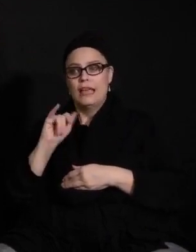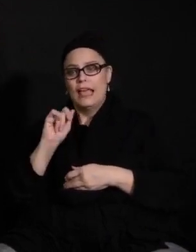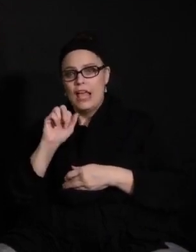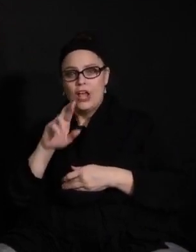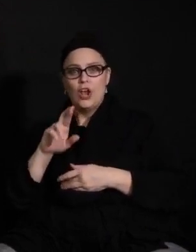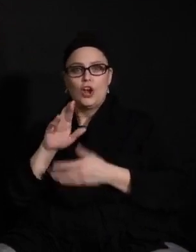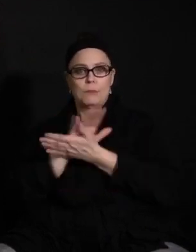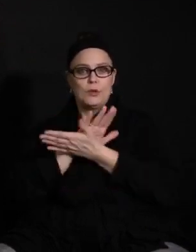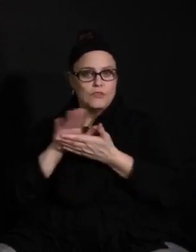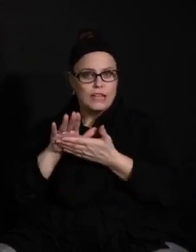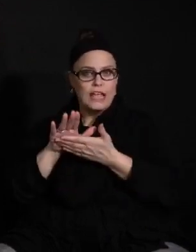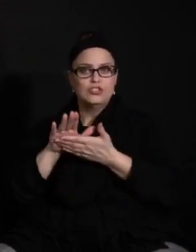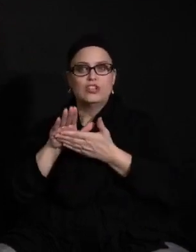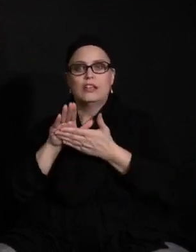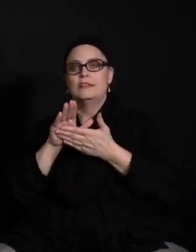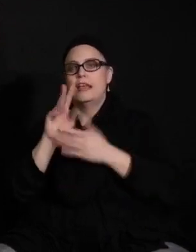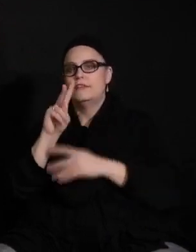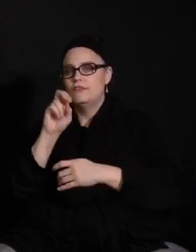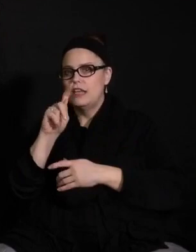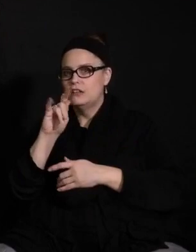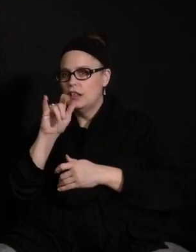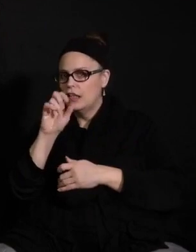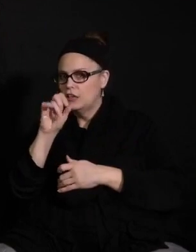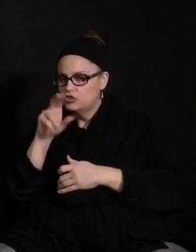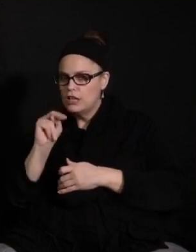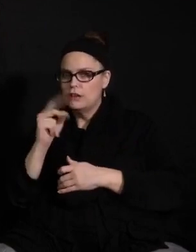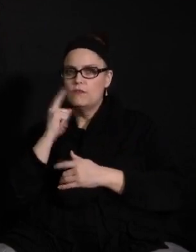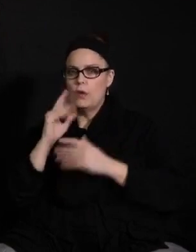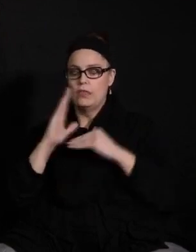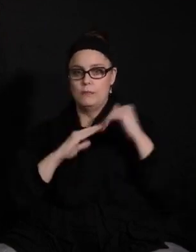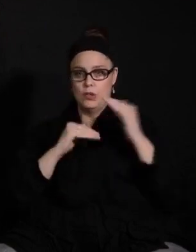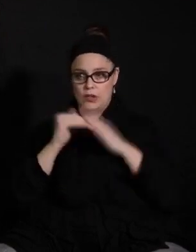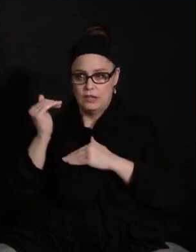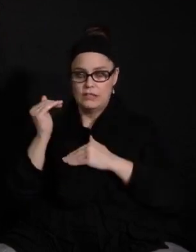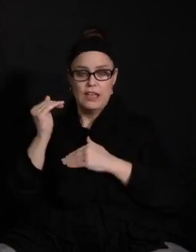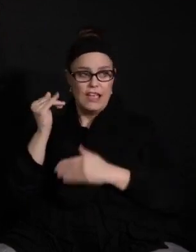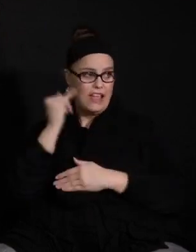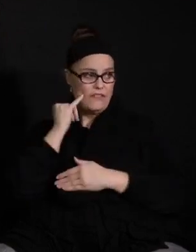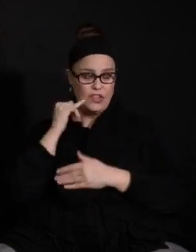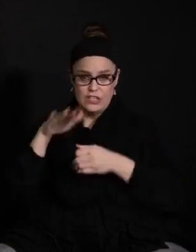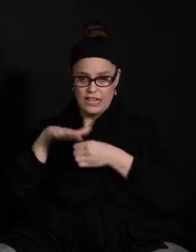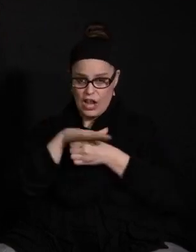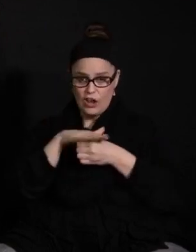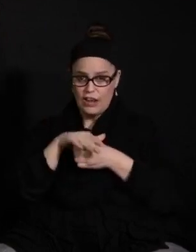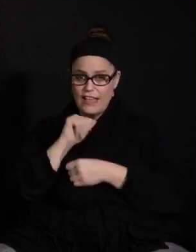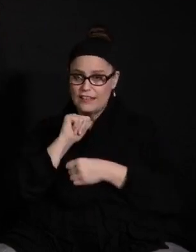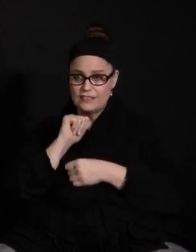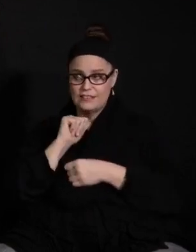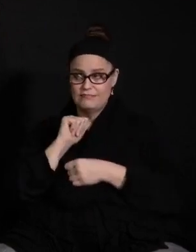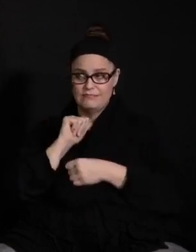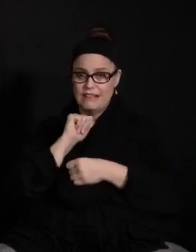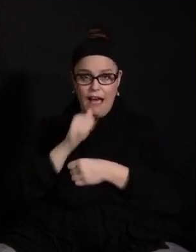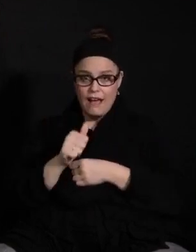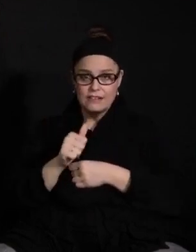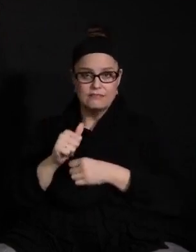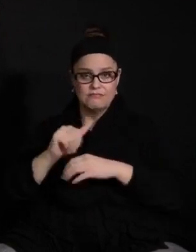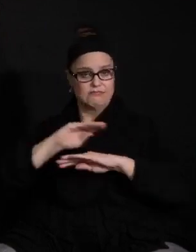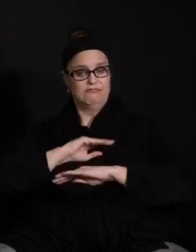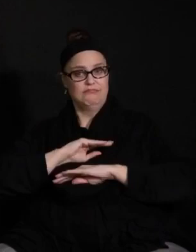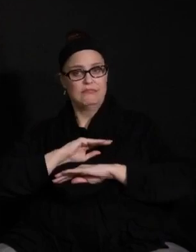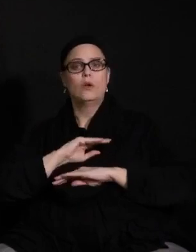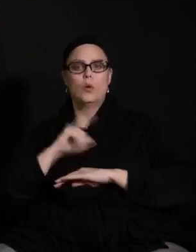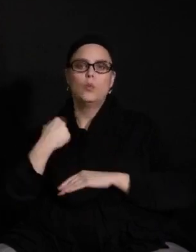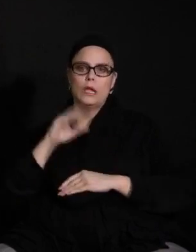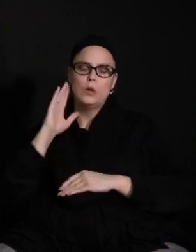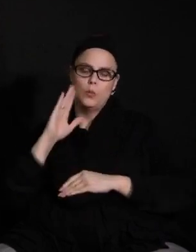ventilation in our buildings. And in those cases where we don't or there's an area identified that we will take the proper steps to ensure that that's taken care